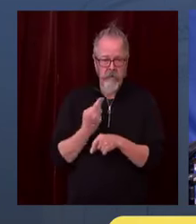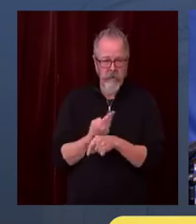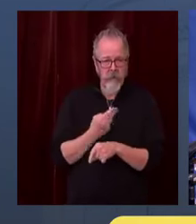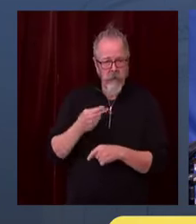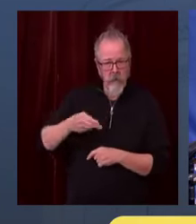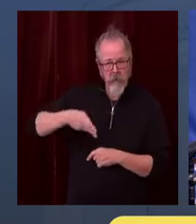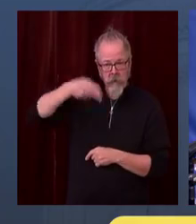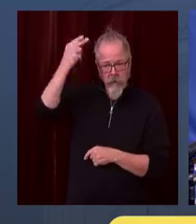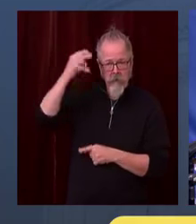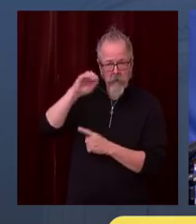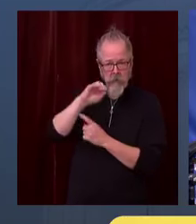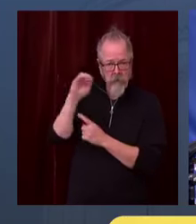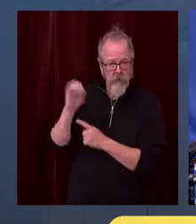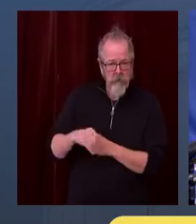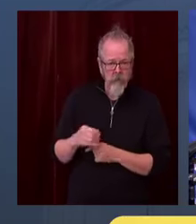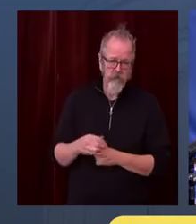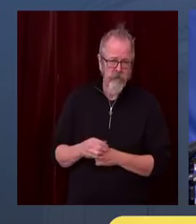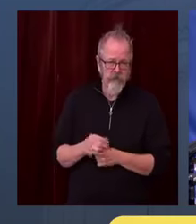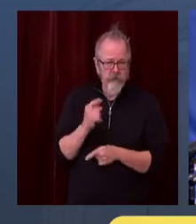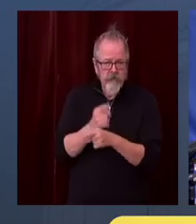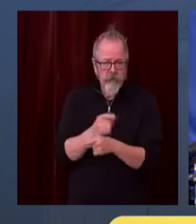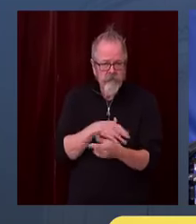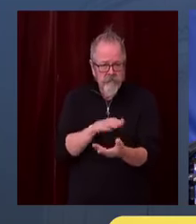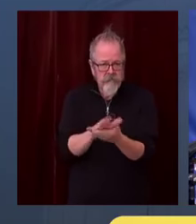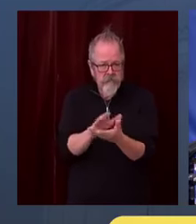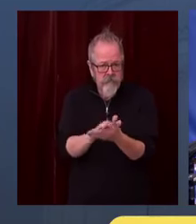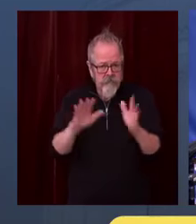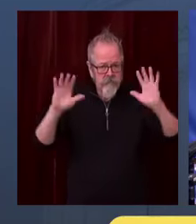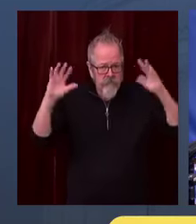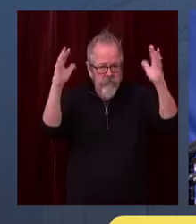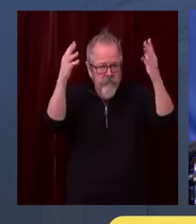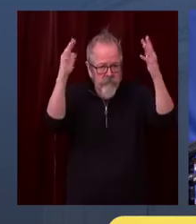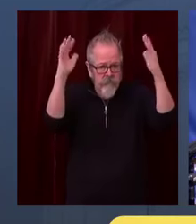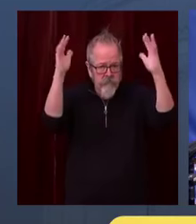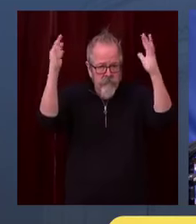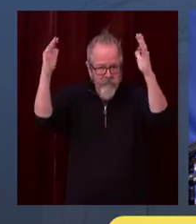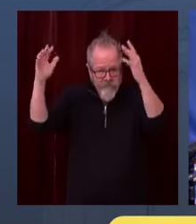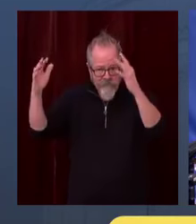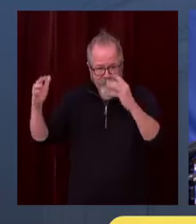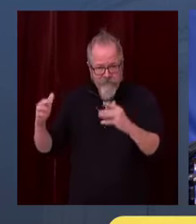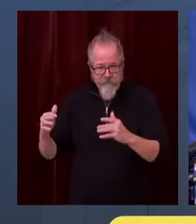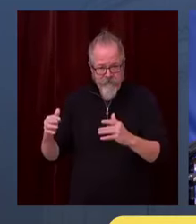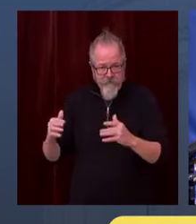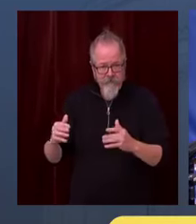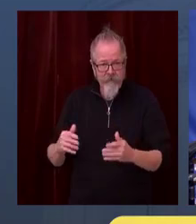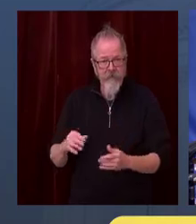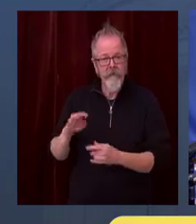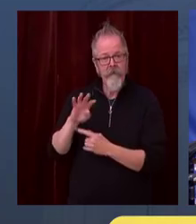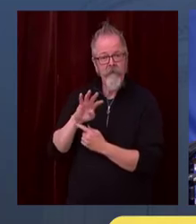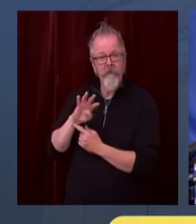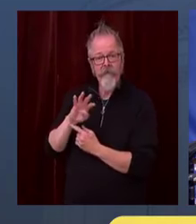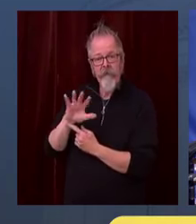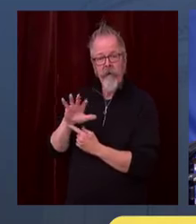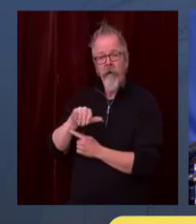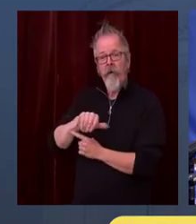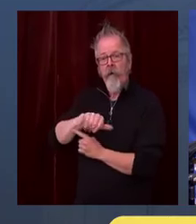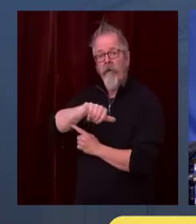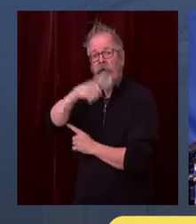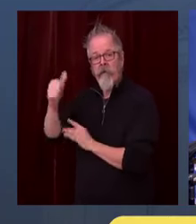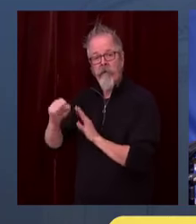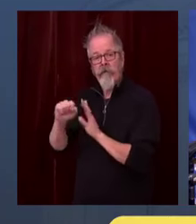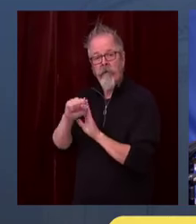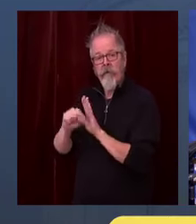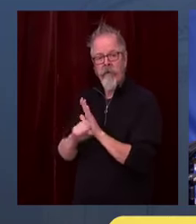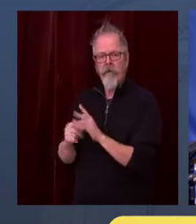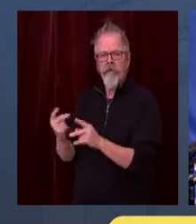recently had in 45 other states had more infections than we did. So, we know that Washingtonians can do it.